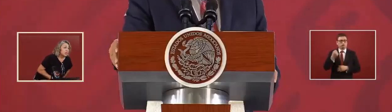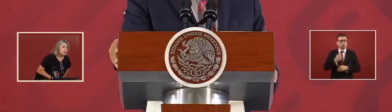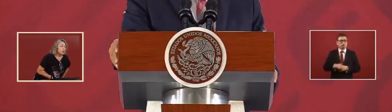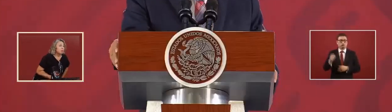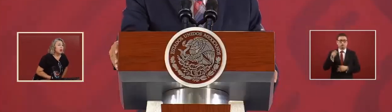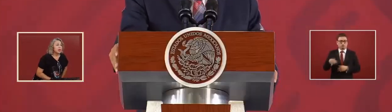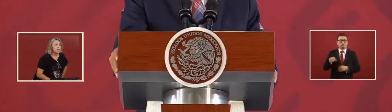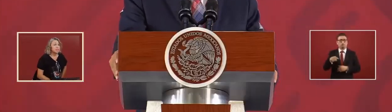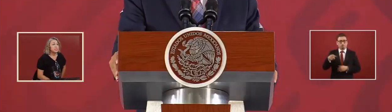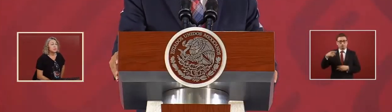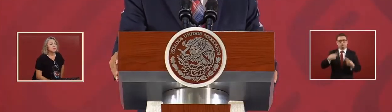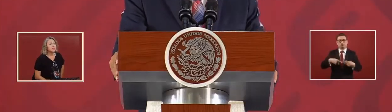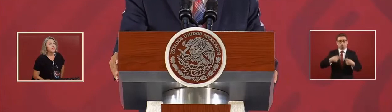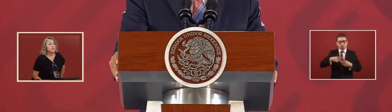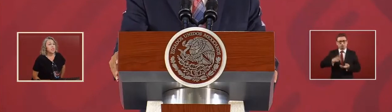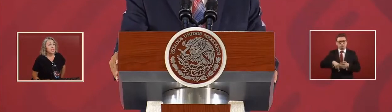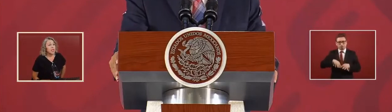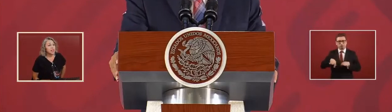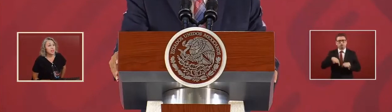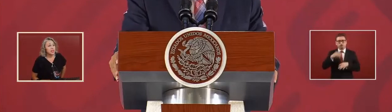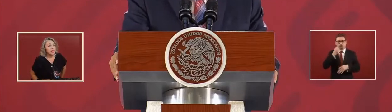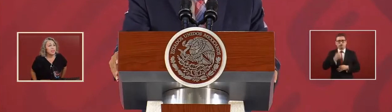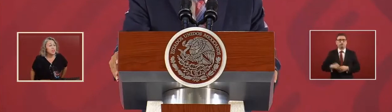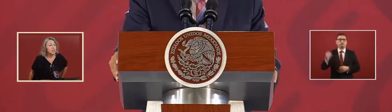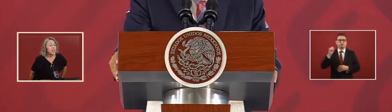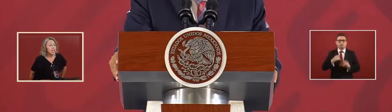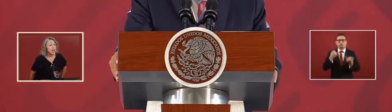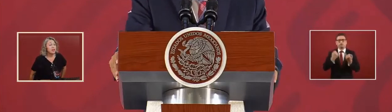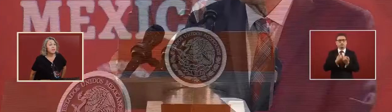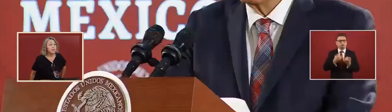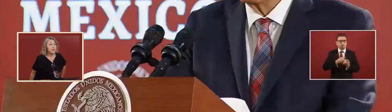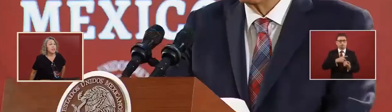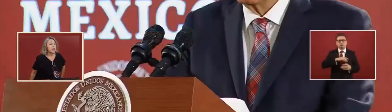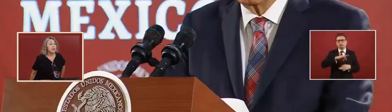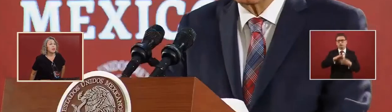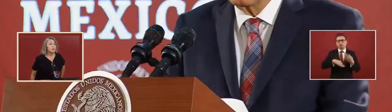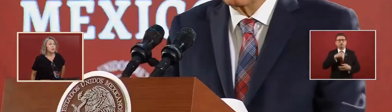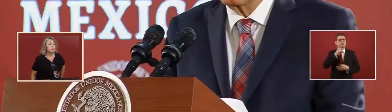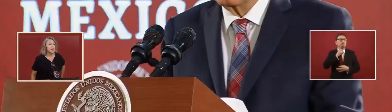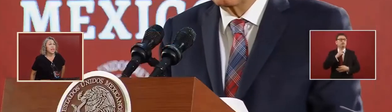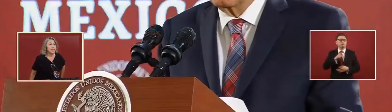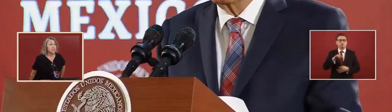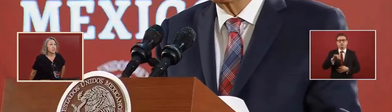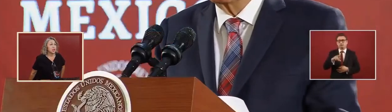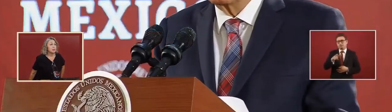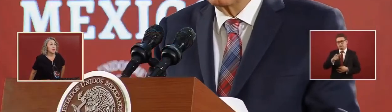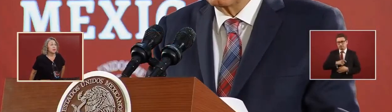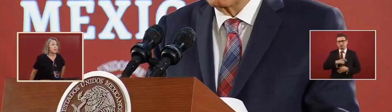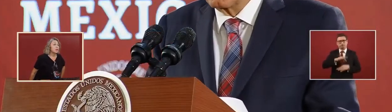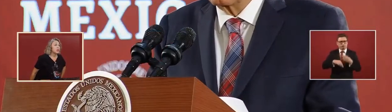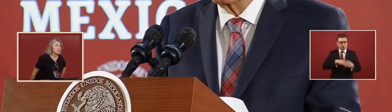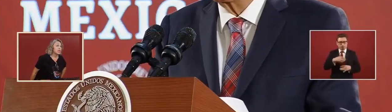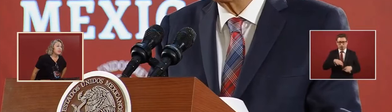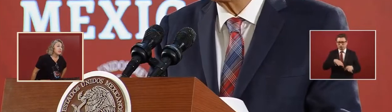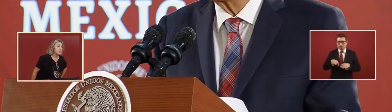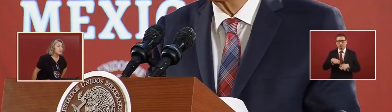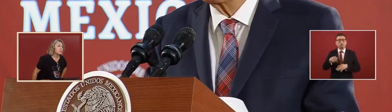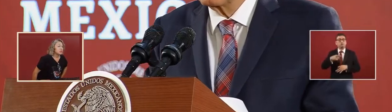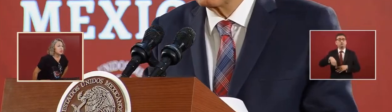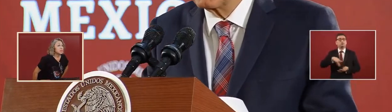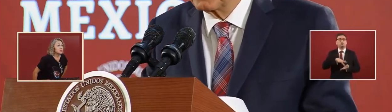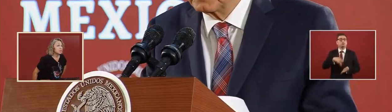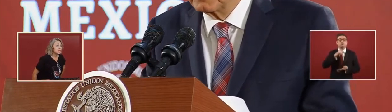and even though they have a mechanic shop they weren't giving them the resources so that they could